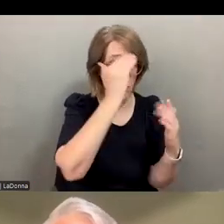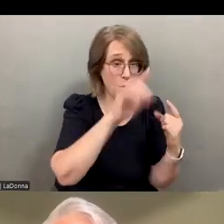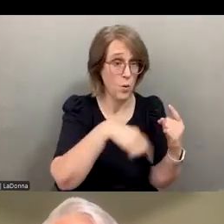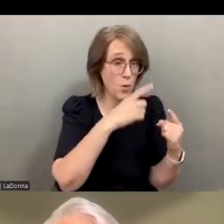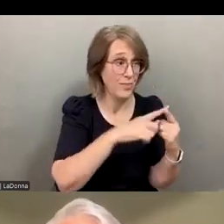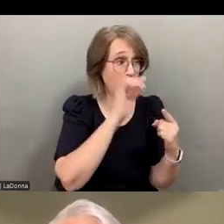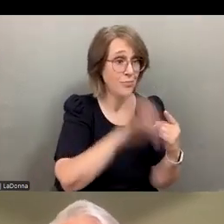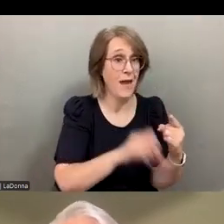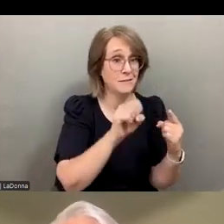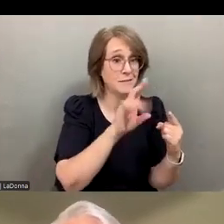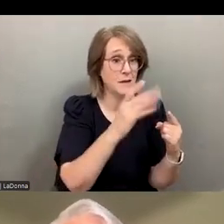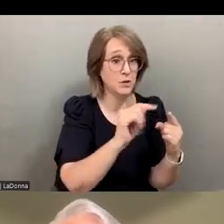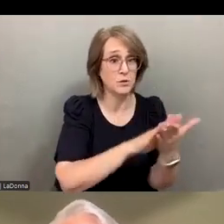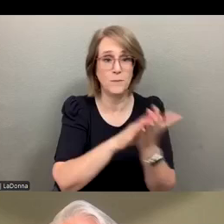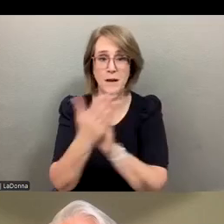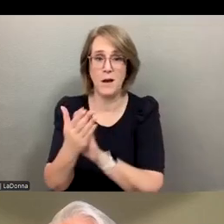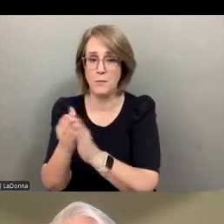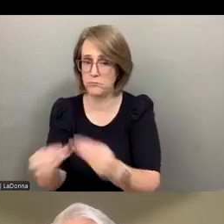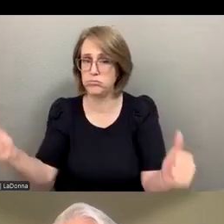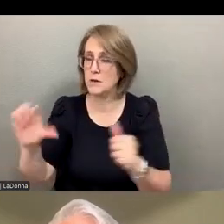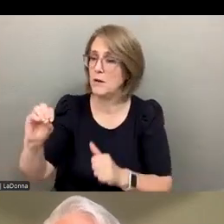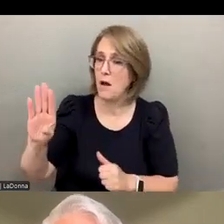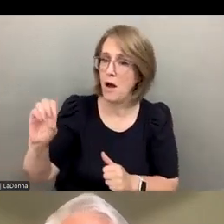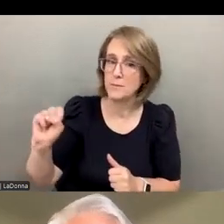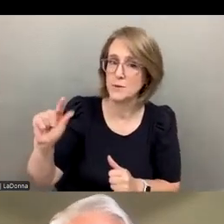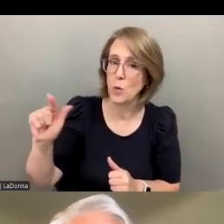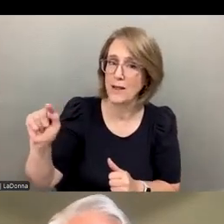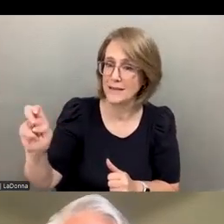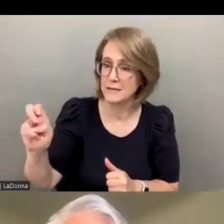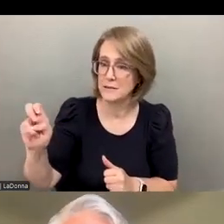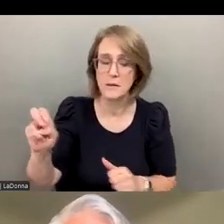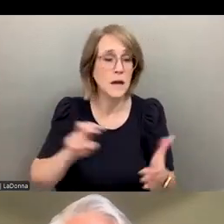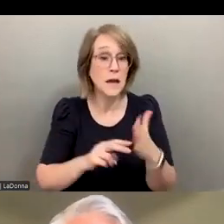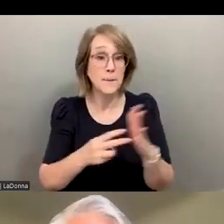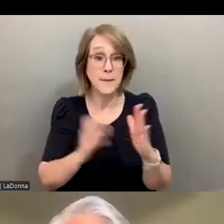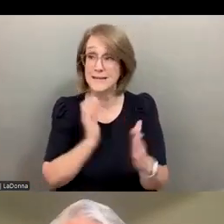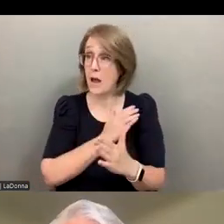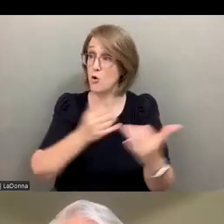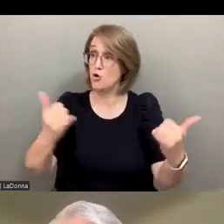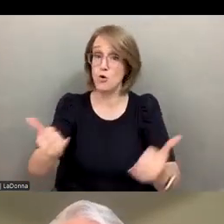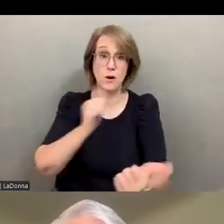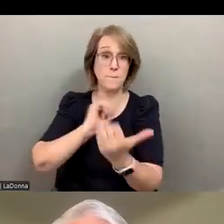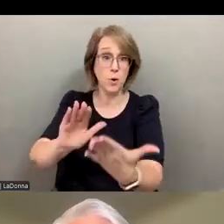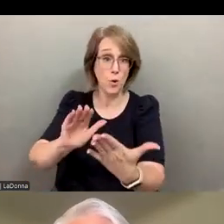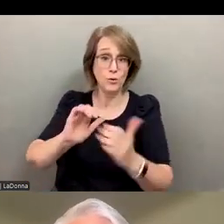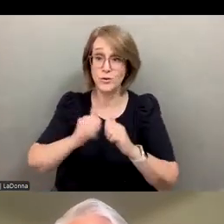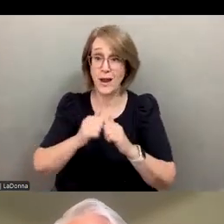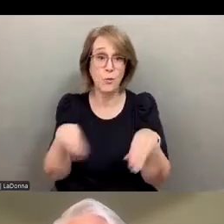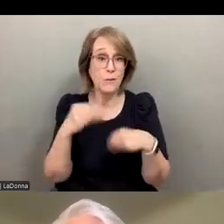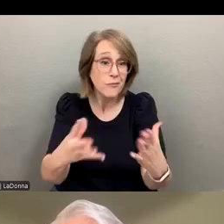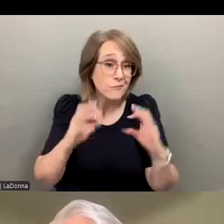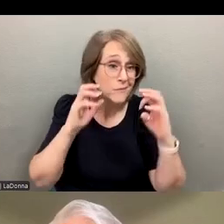become obsolete. So there is no way that the current way in which we provide ongoing